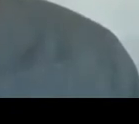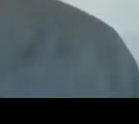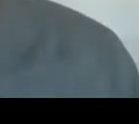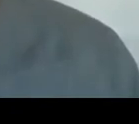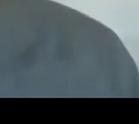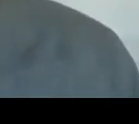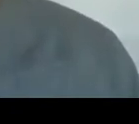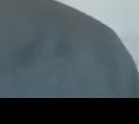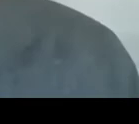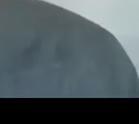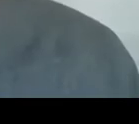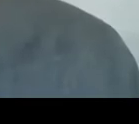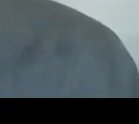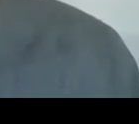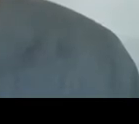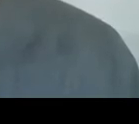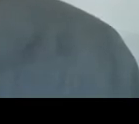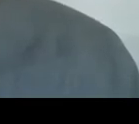are we on did we lose